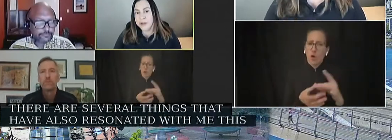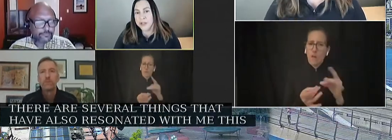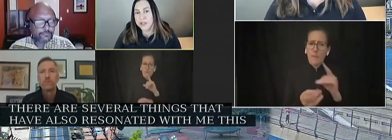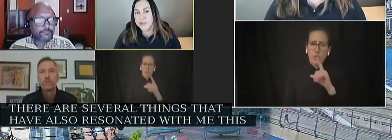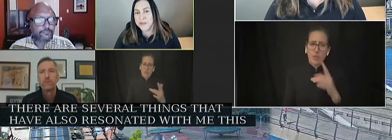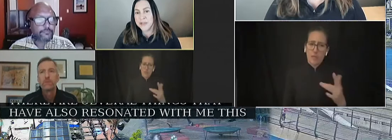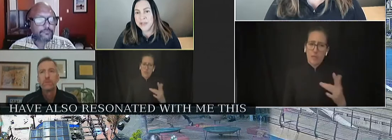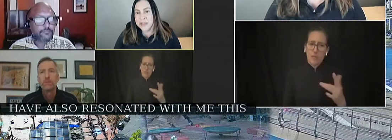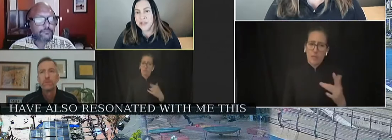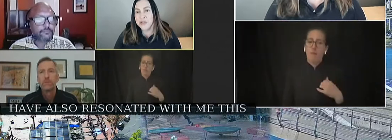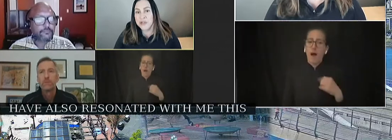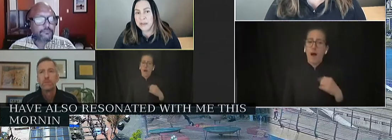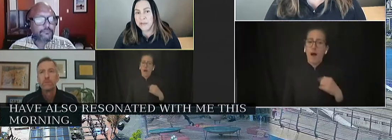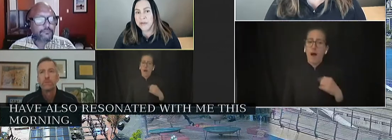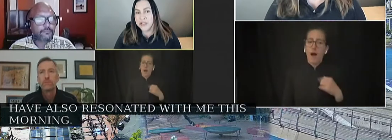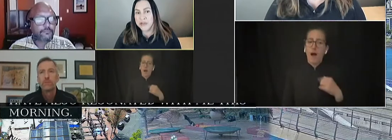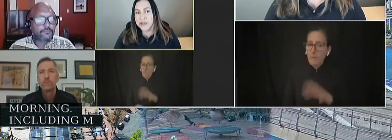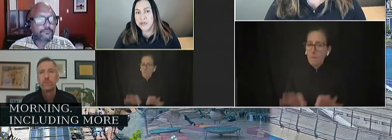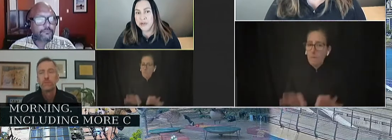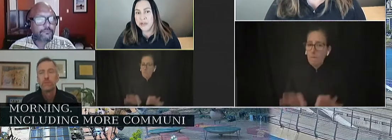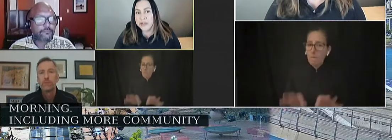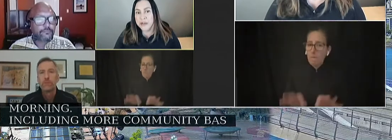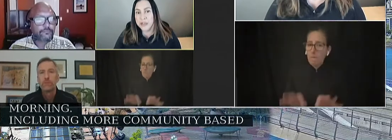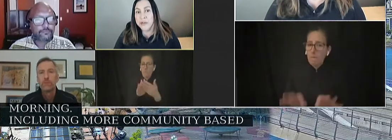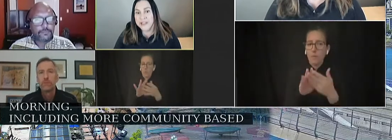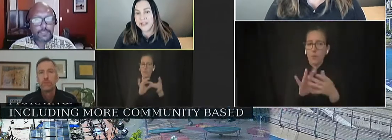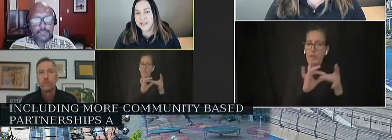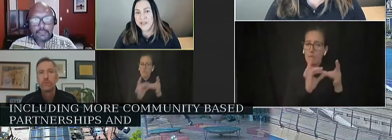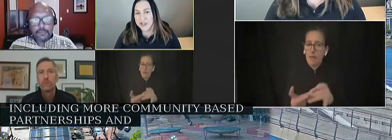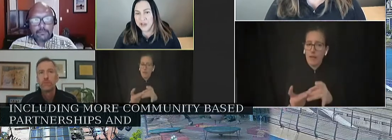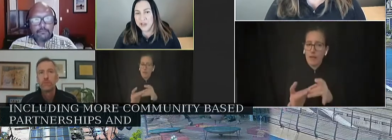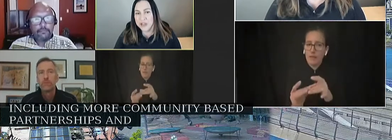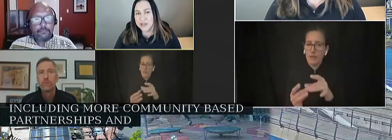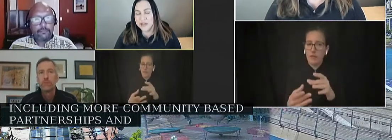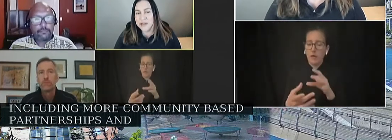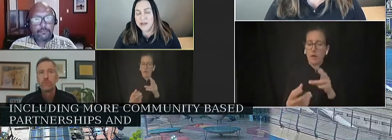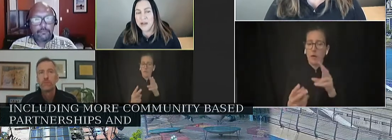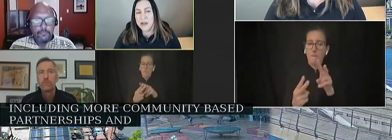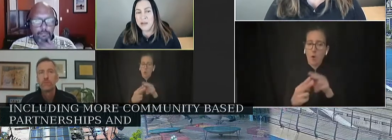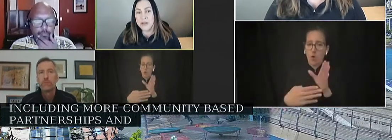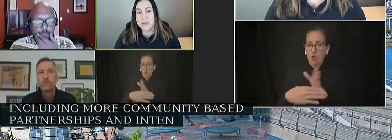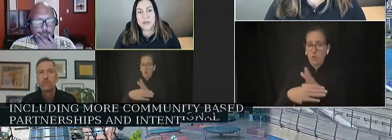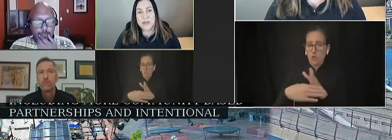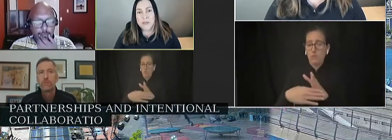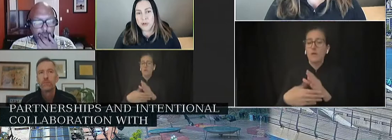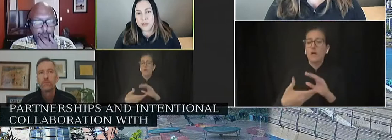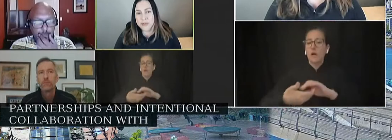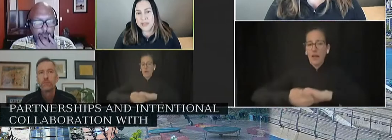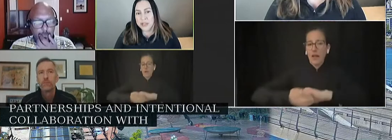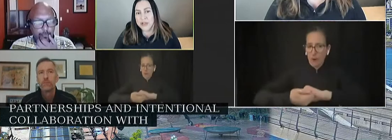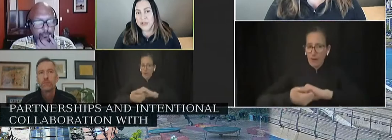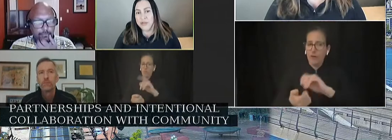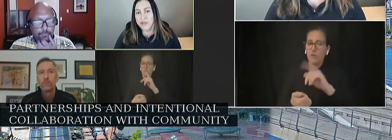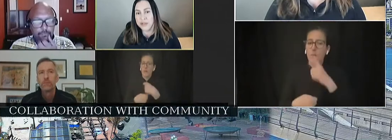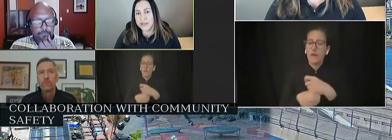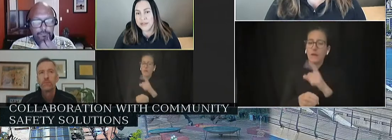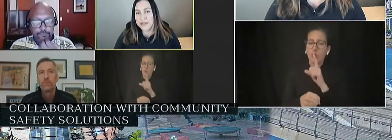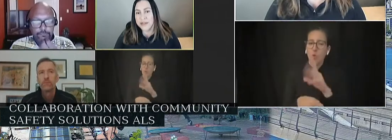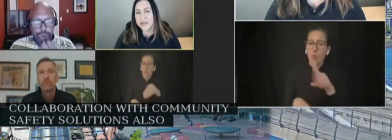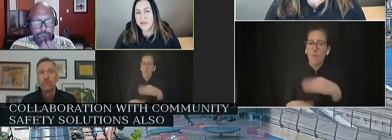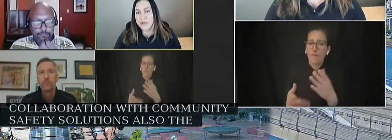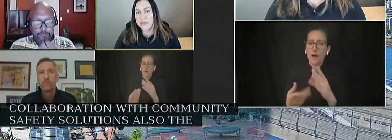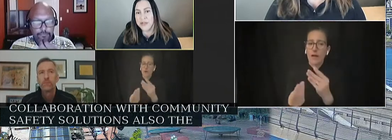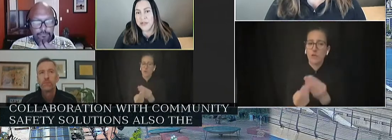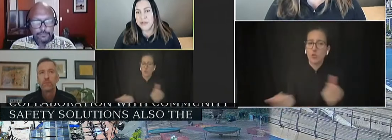community-based partnerships and intentional collaboration with community on community safety solutions. Also the importance of centering youth